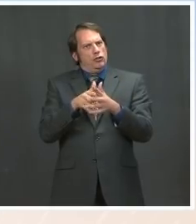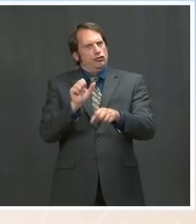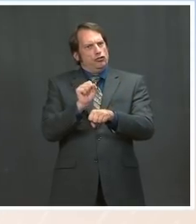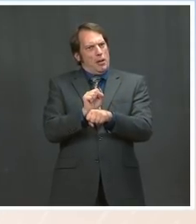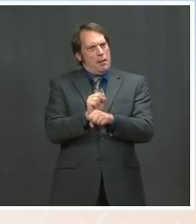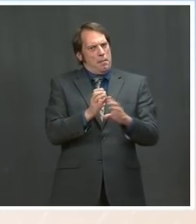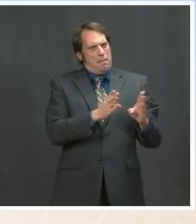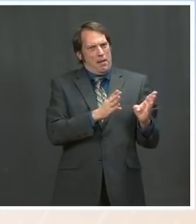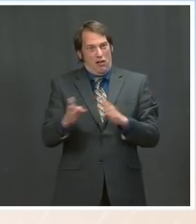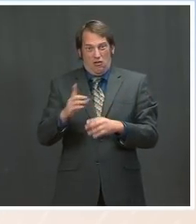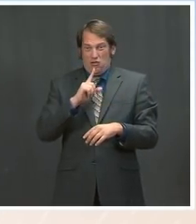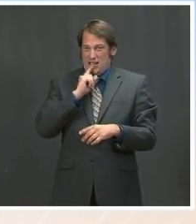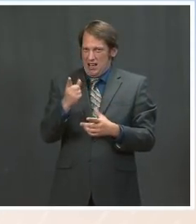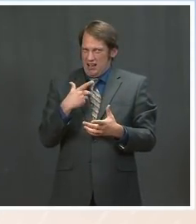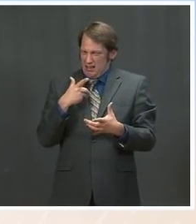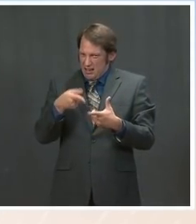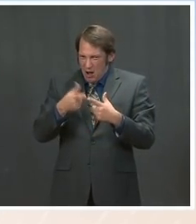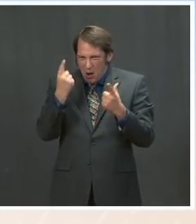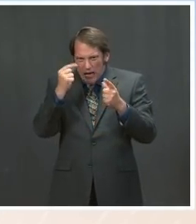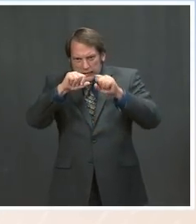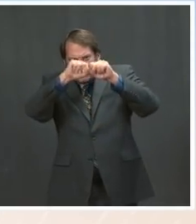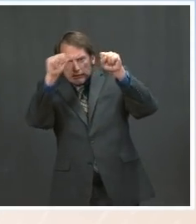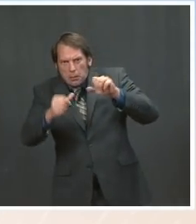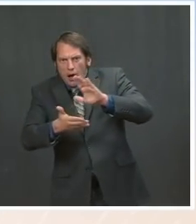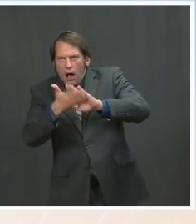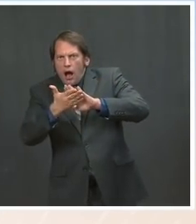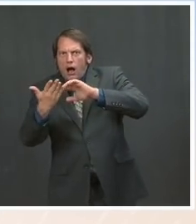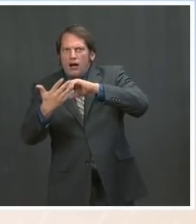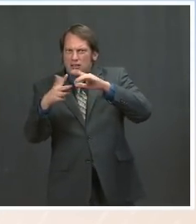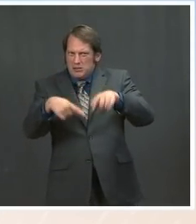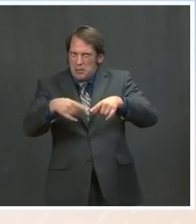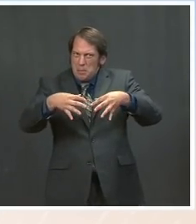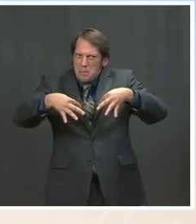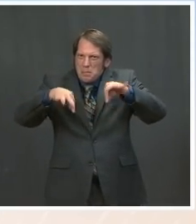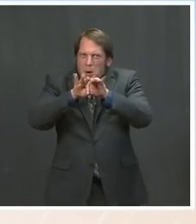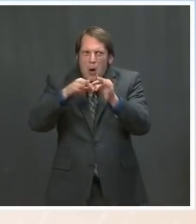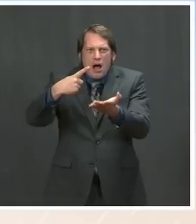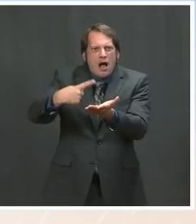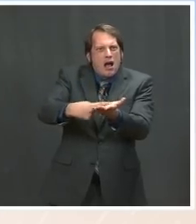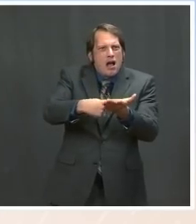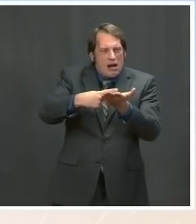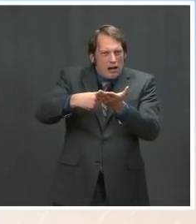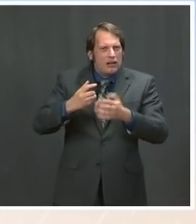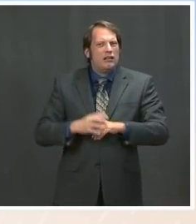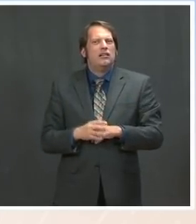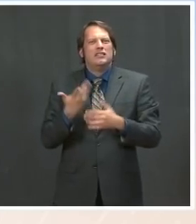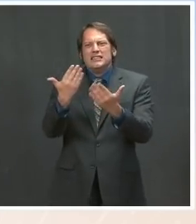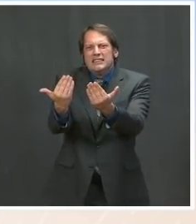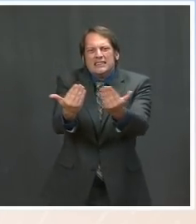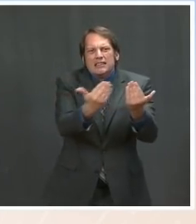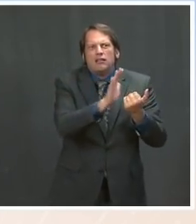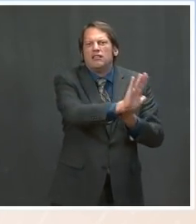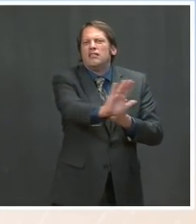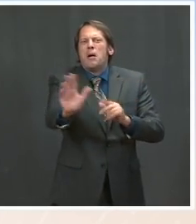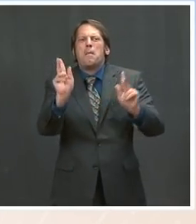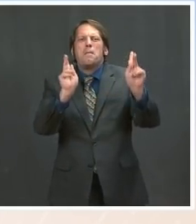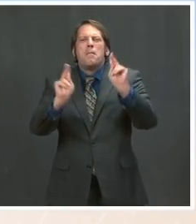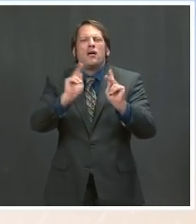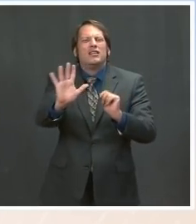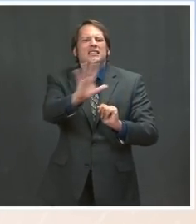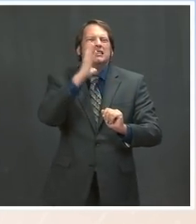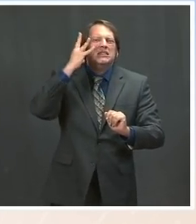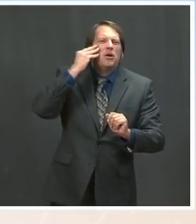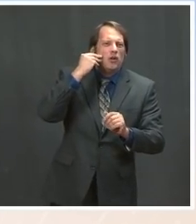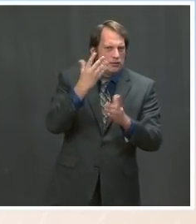our nation's infrastructure, and their state and local executive experience, combined with their legislative experience, provides,